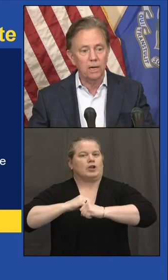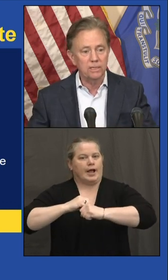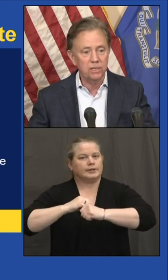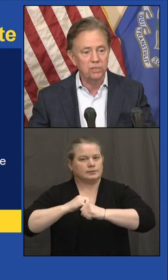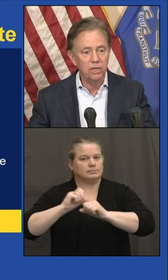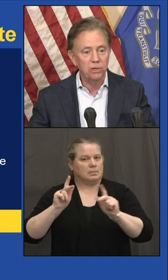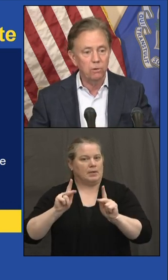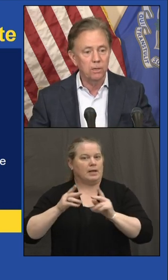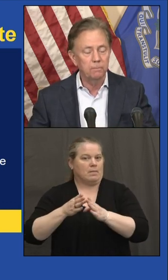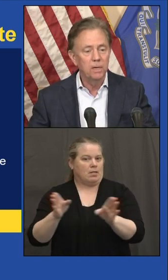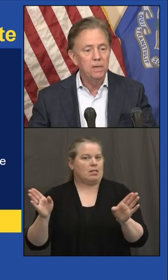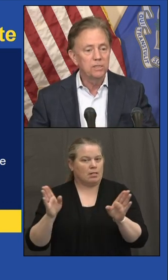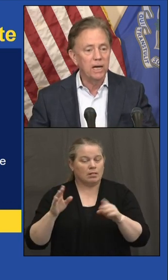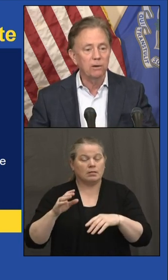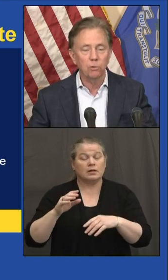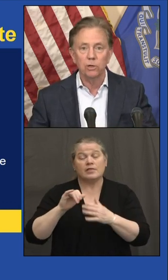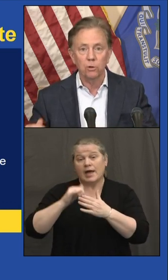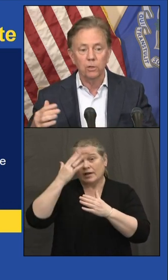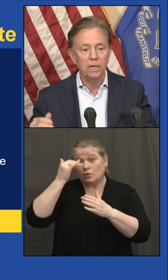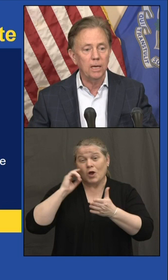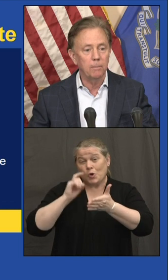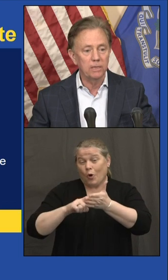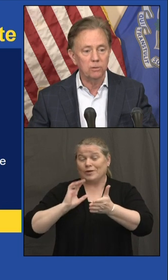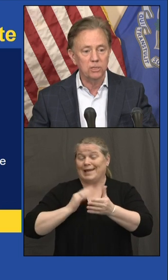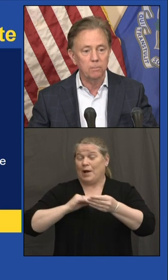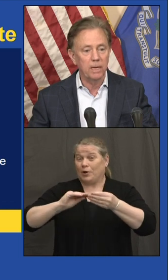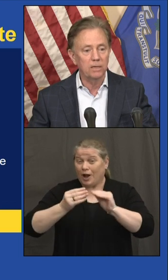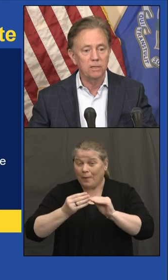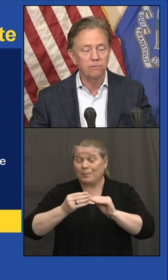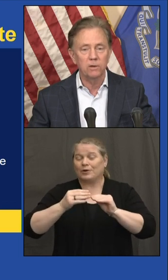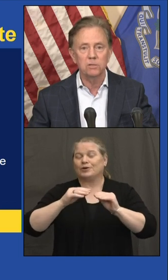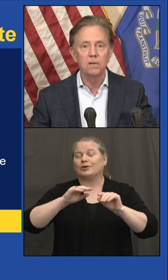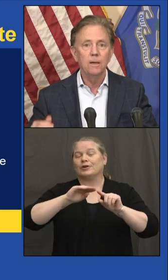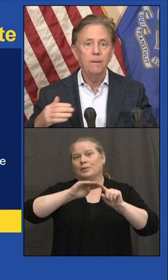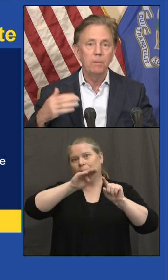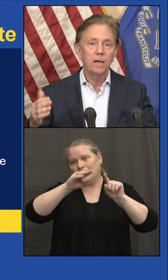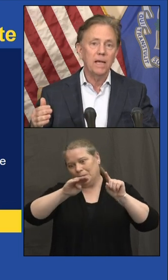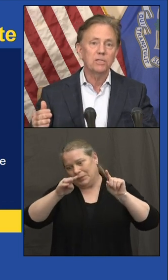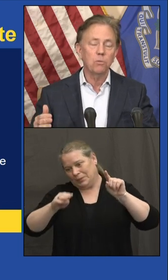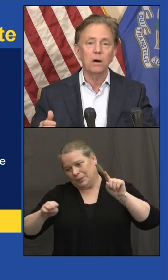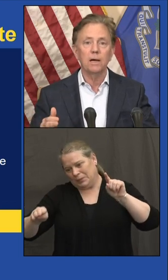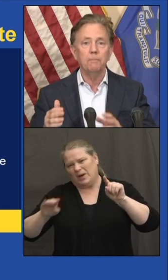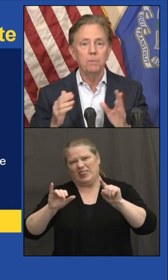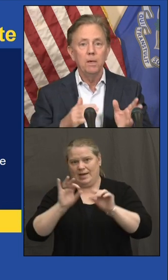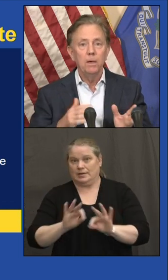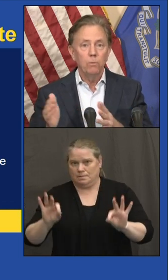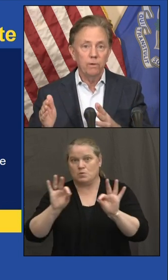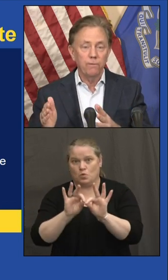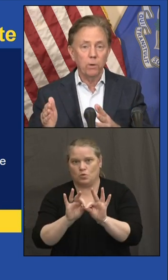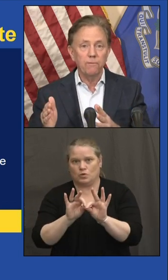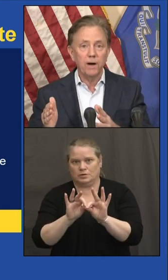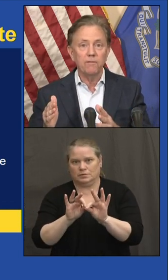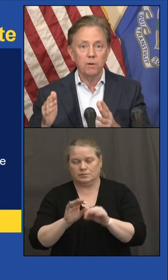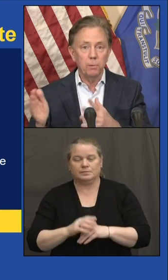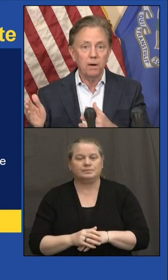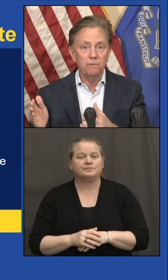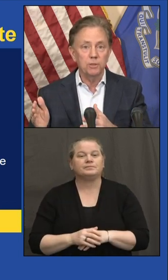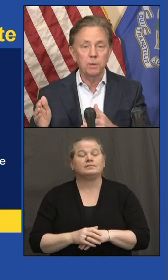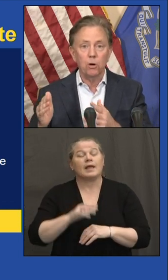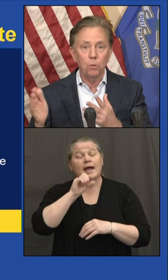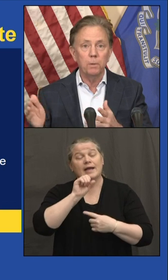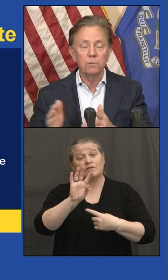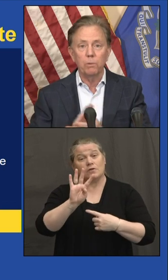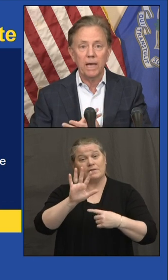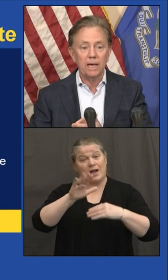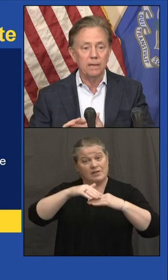trend lines continue downward and all the key metrics that make a difference. And that's why we have 45 and above